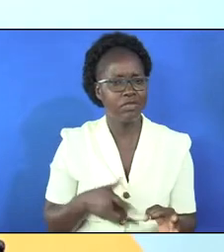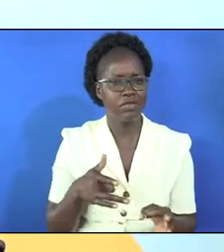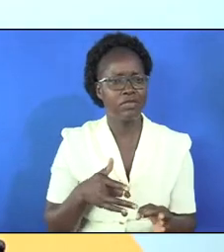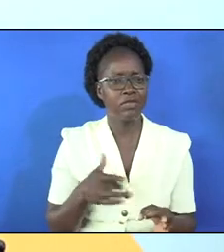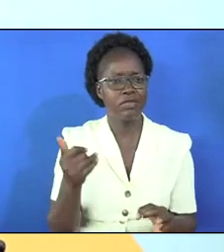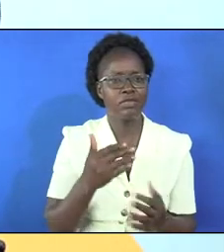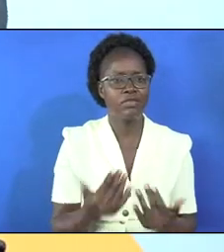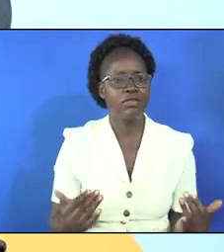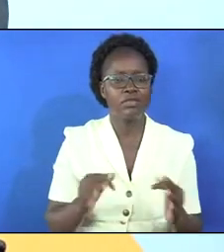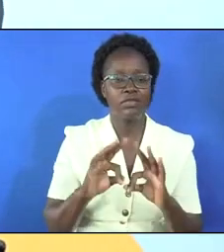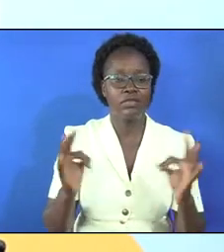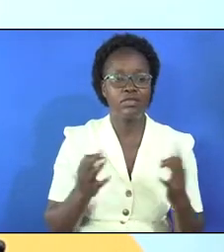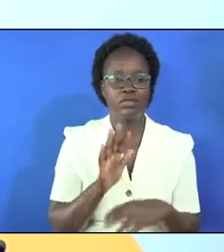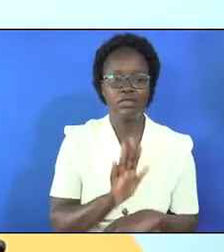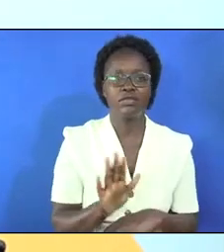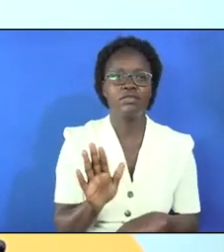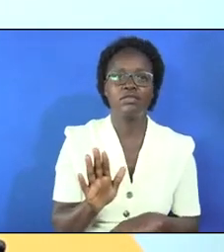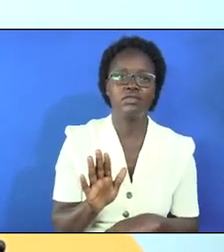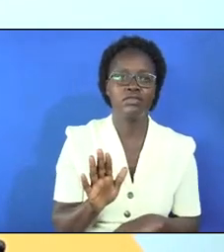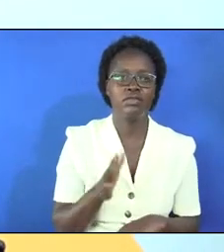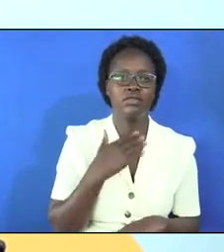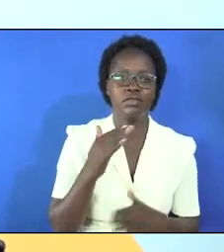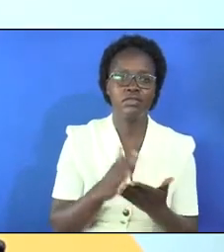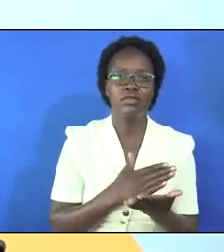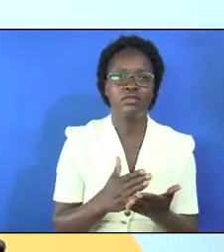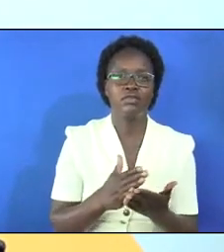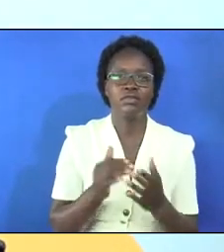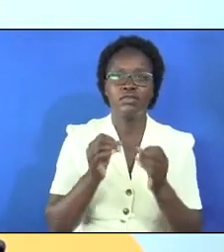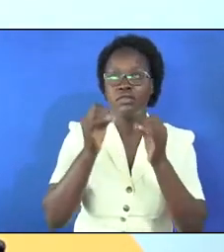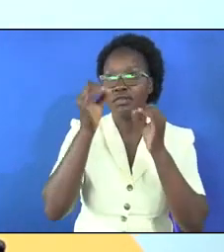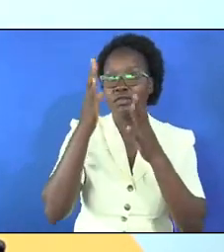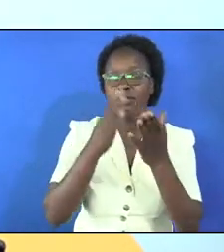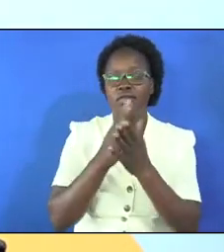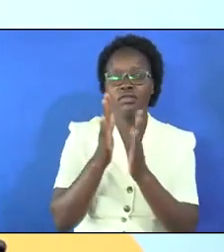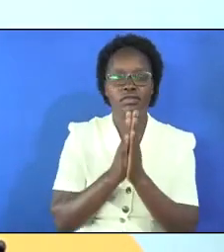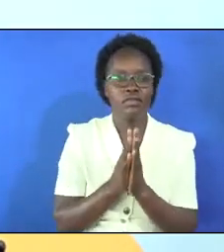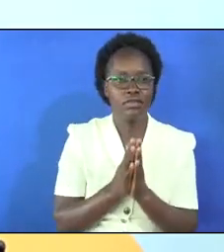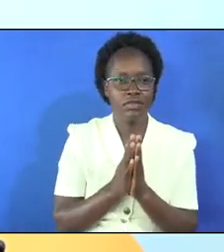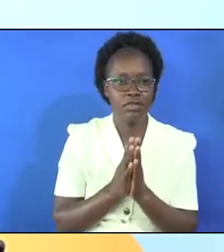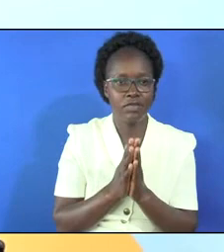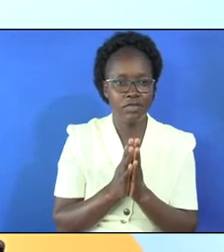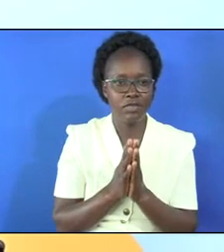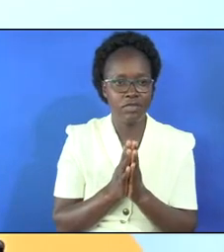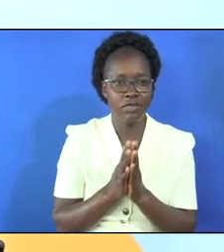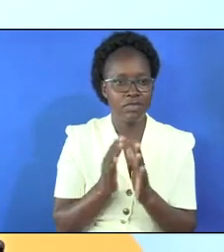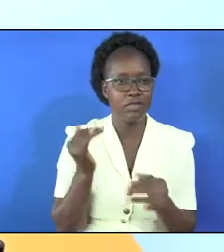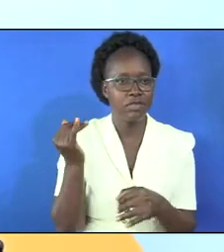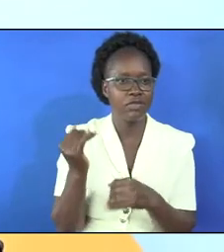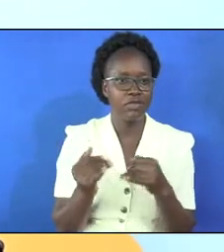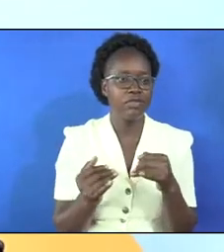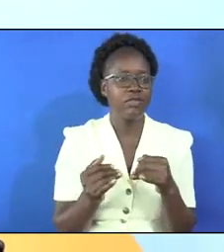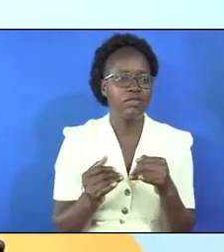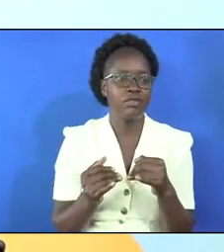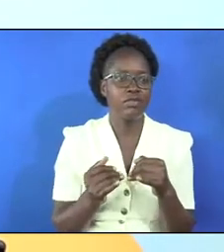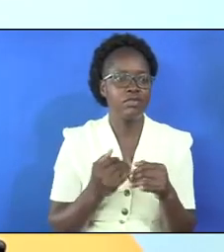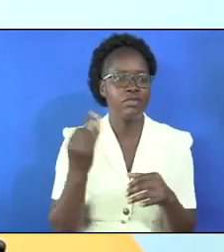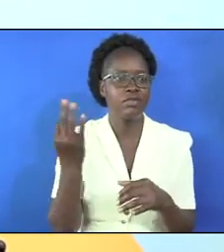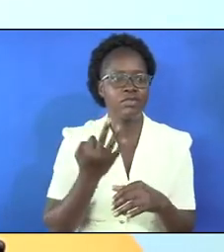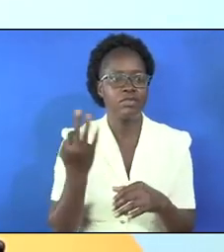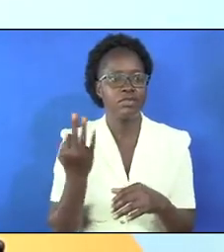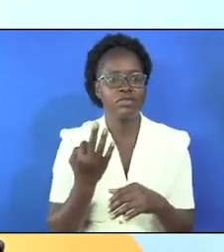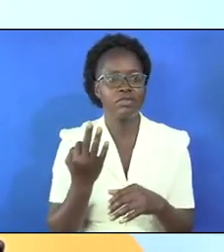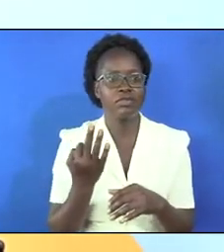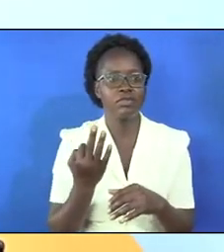there's anything in your family that you want to share with God through prayers as I come to the close of this sermon